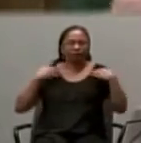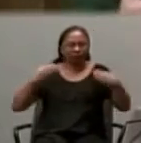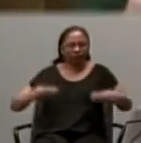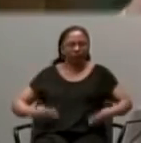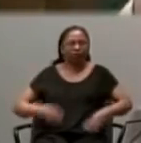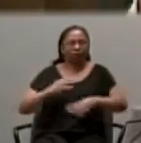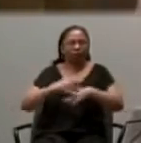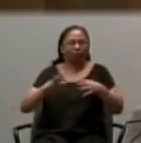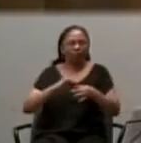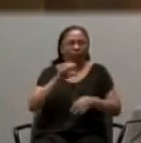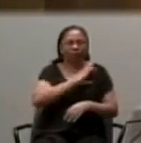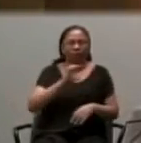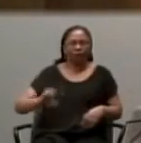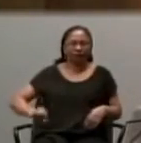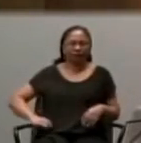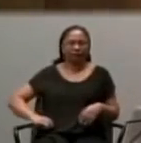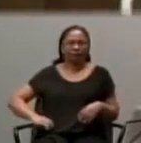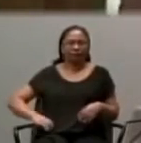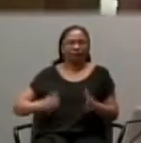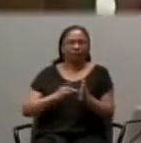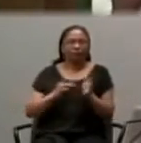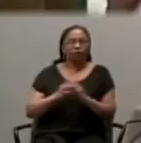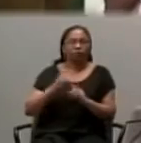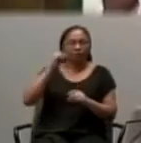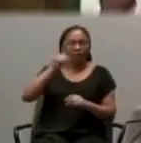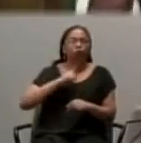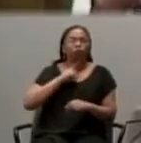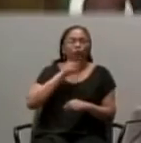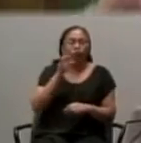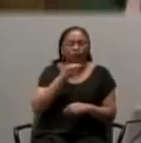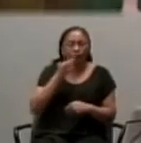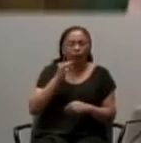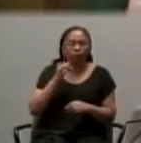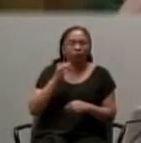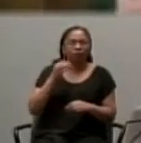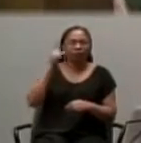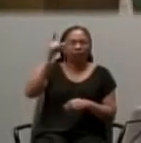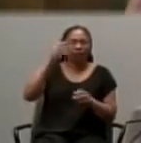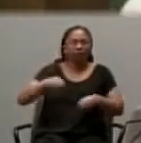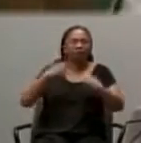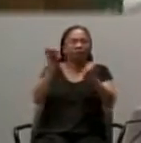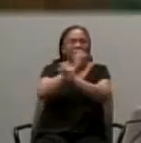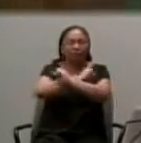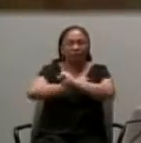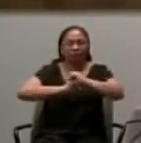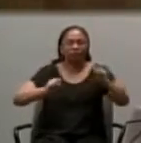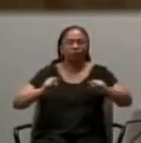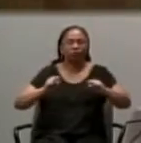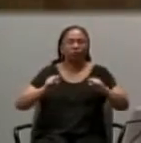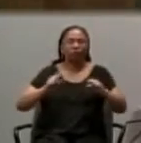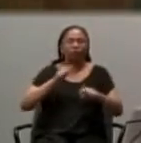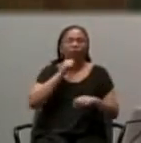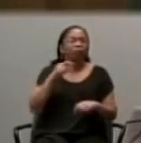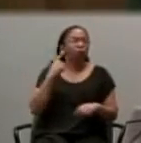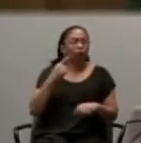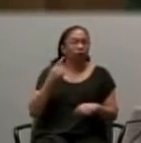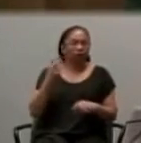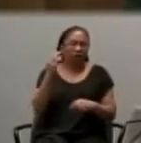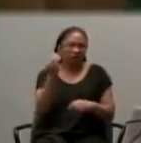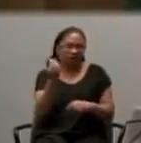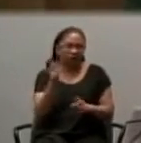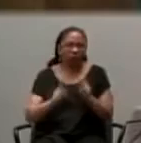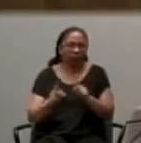the food that Christ is and what the grace of salvation would mean, not only for them, but for the whole world.